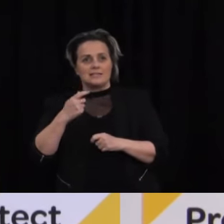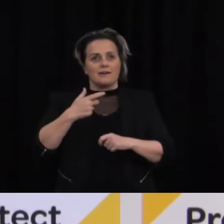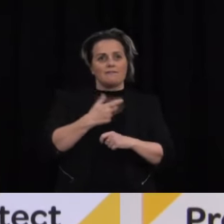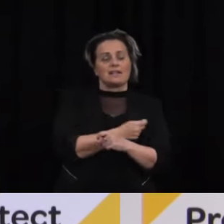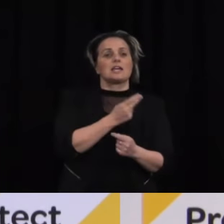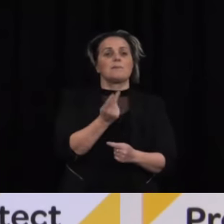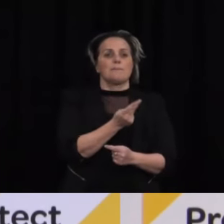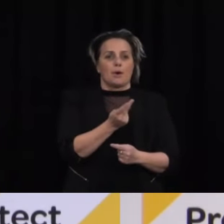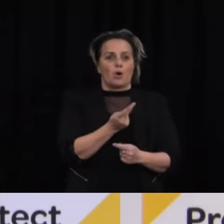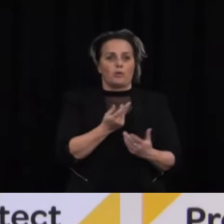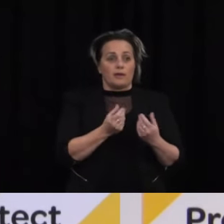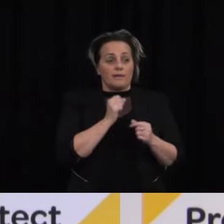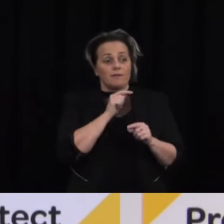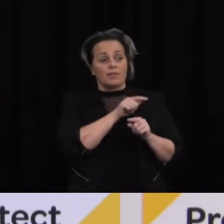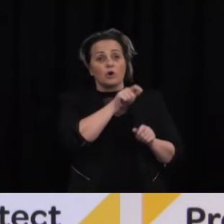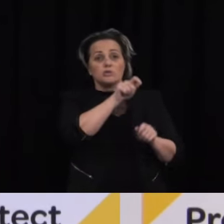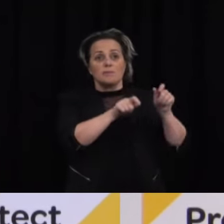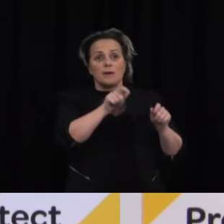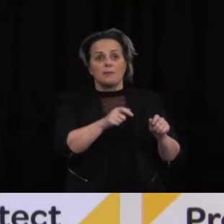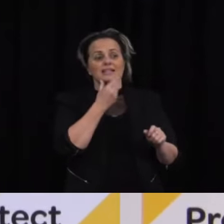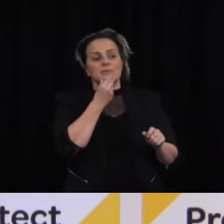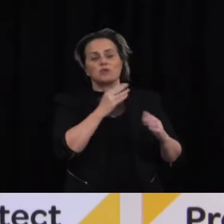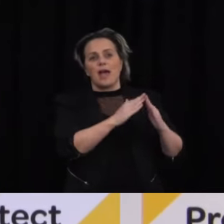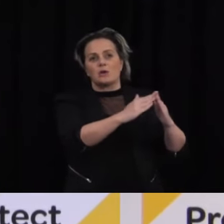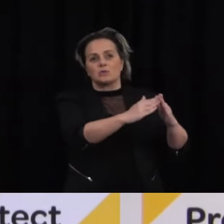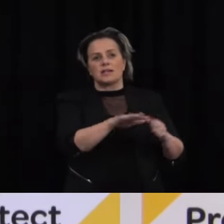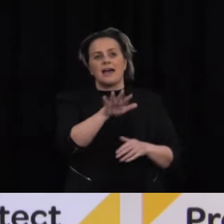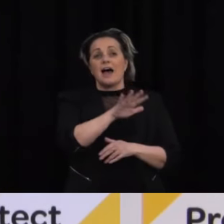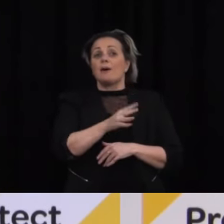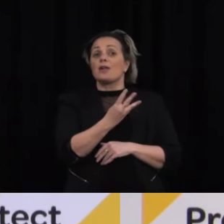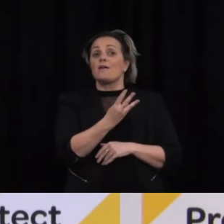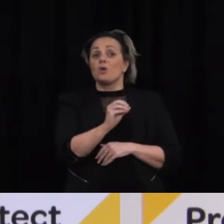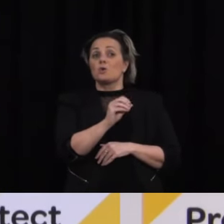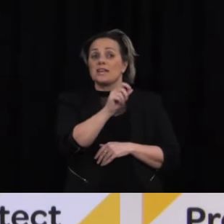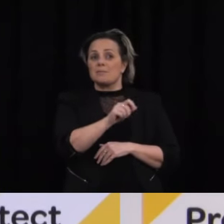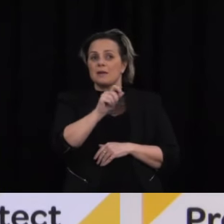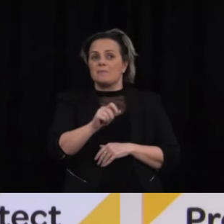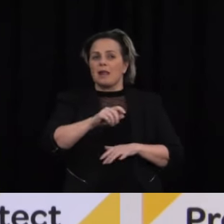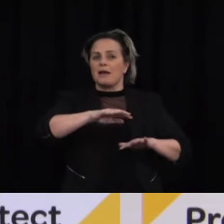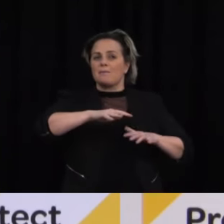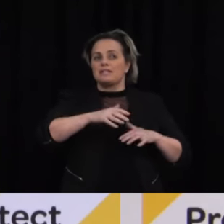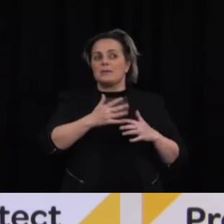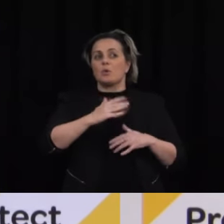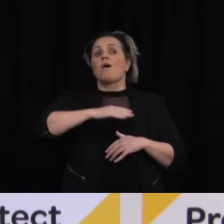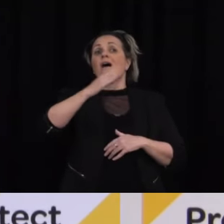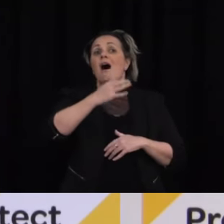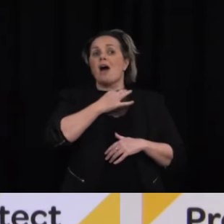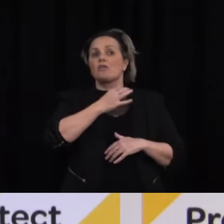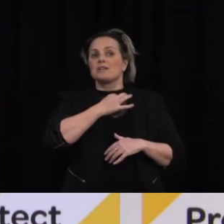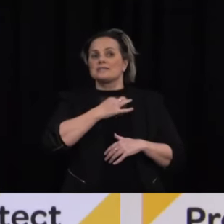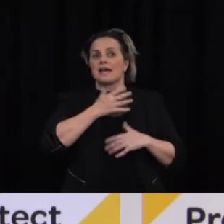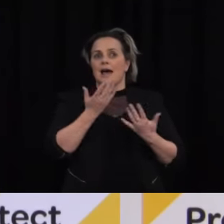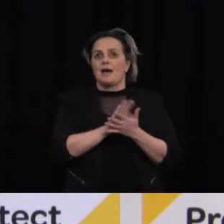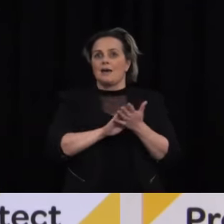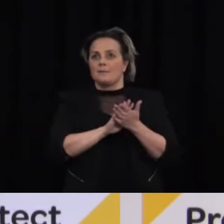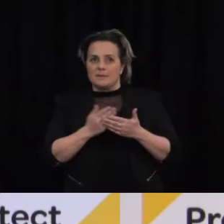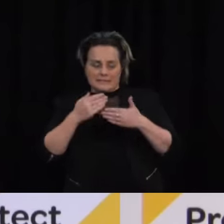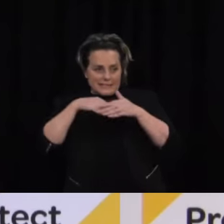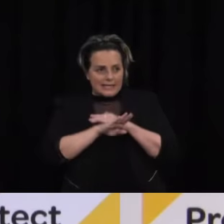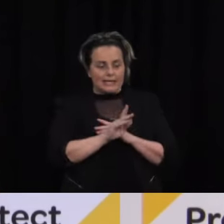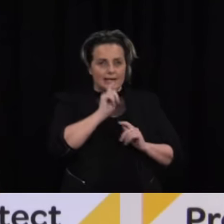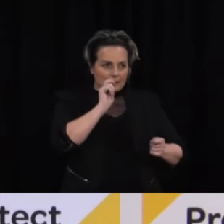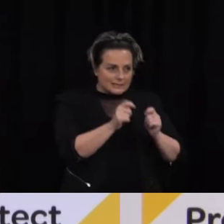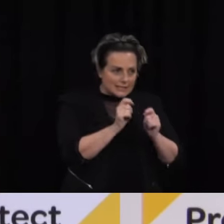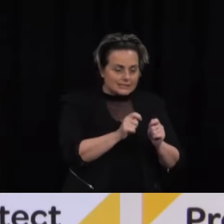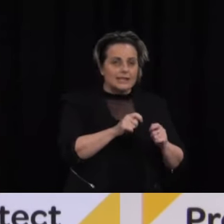arrangements across Auckland so they're around 40 that they've determined a medium to high risk they're going in with testing first and then following up with